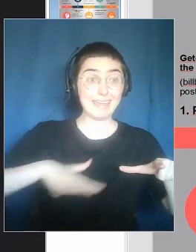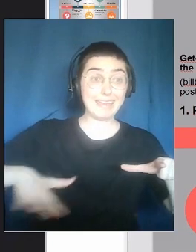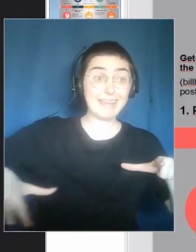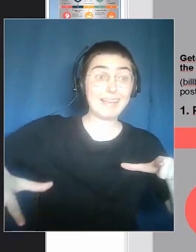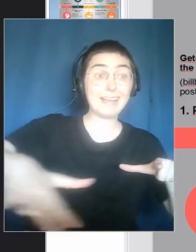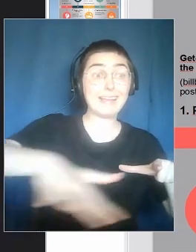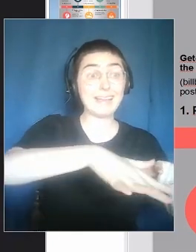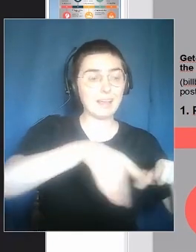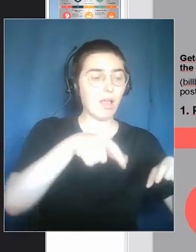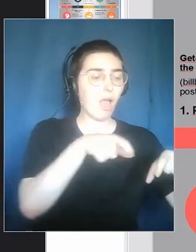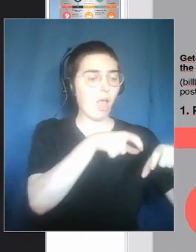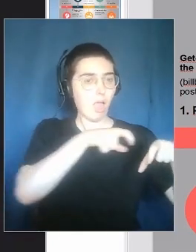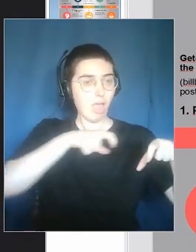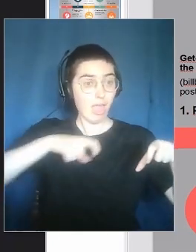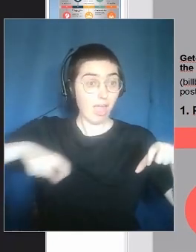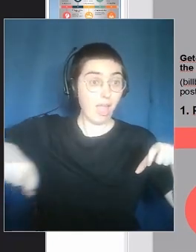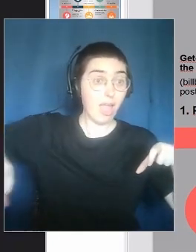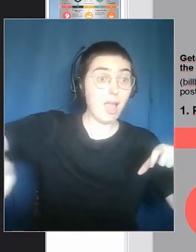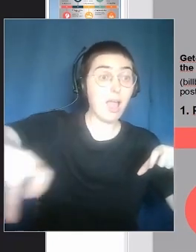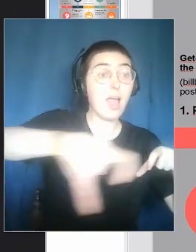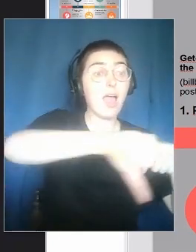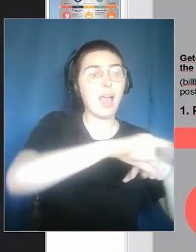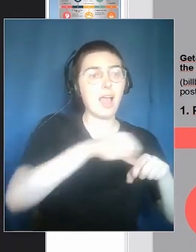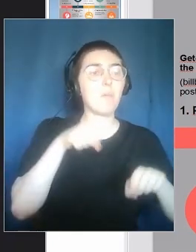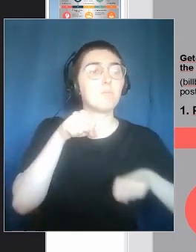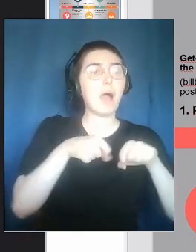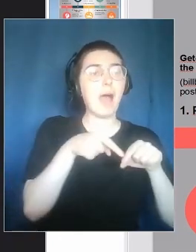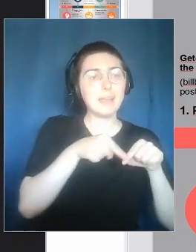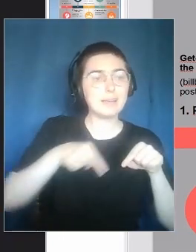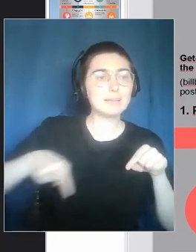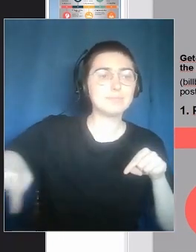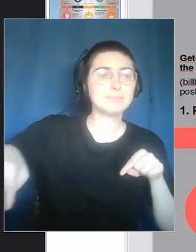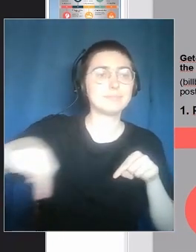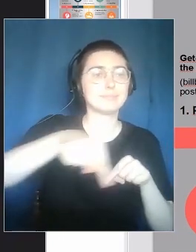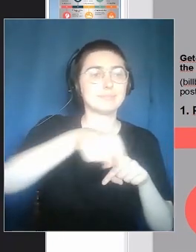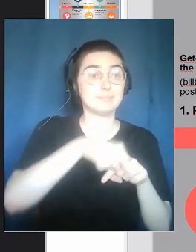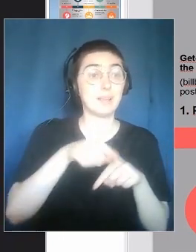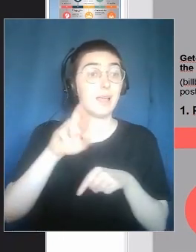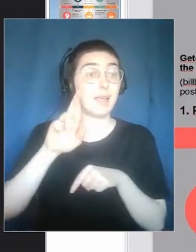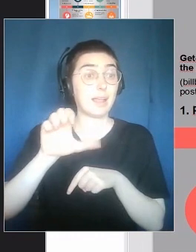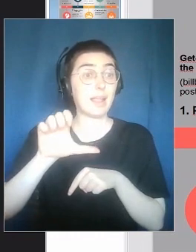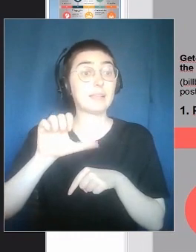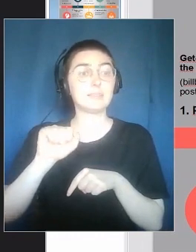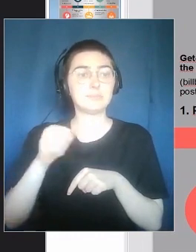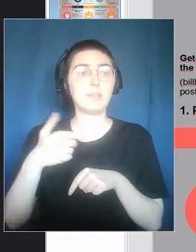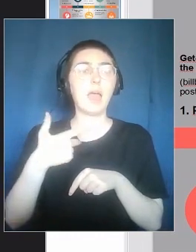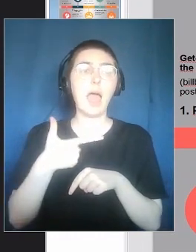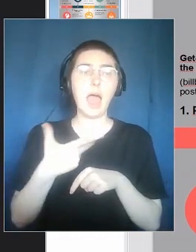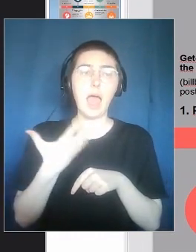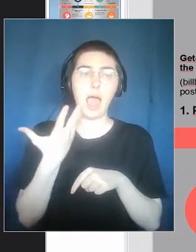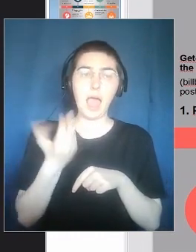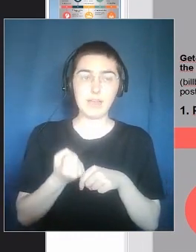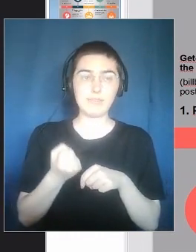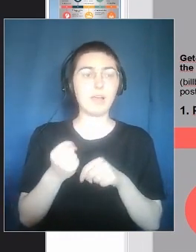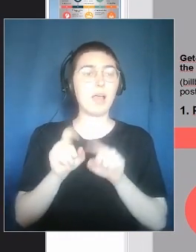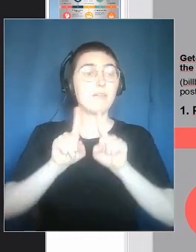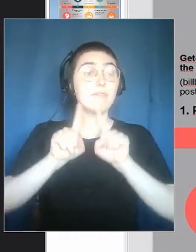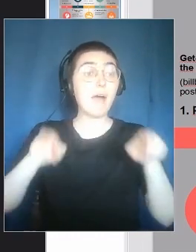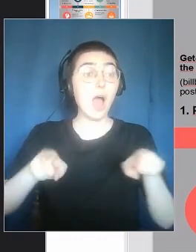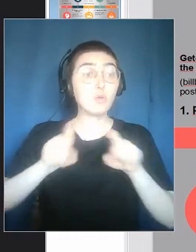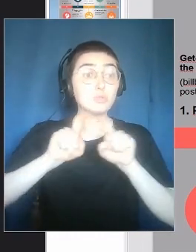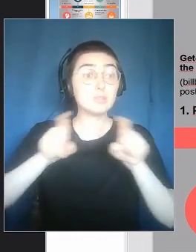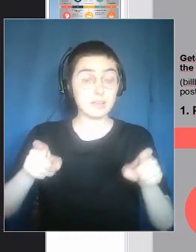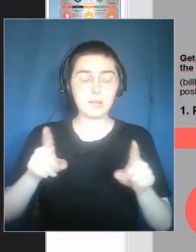there is a path that leads to a big fountain that we